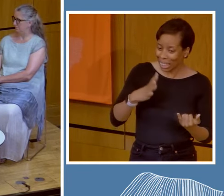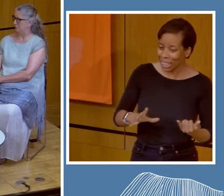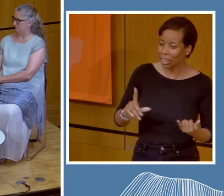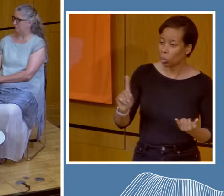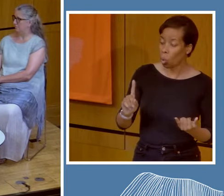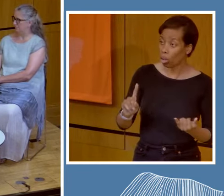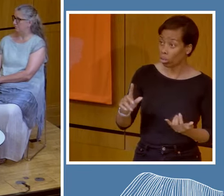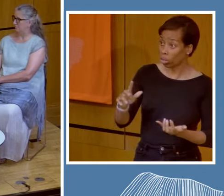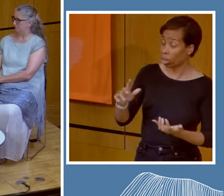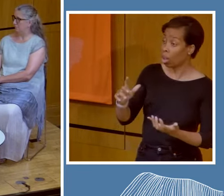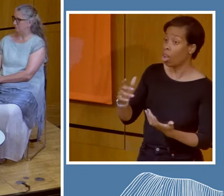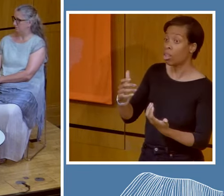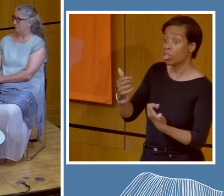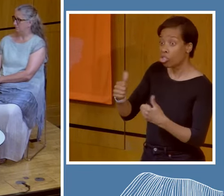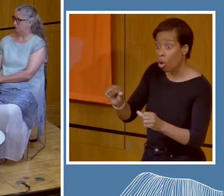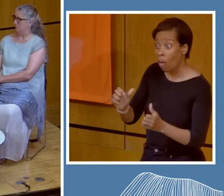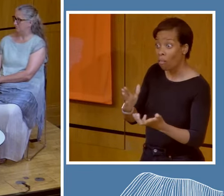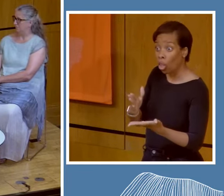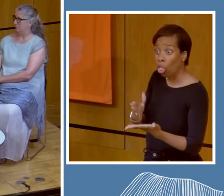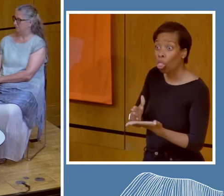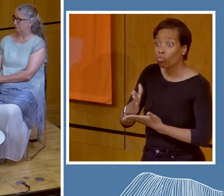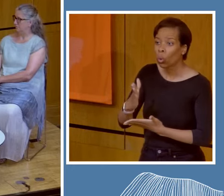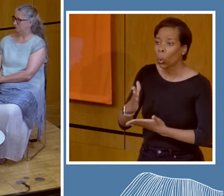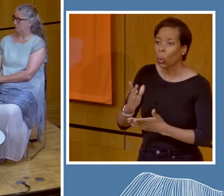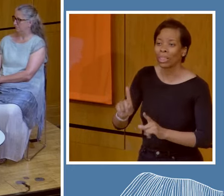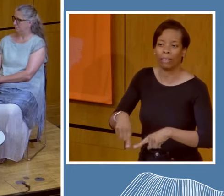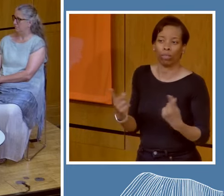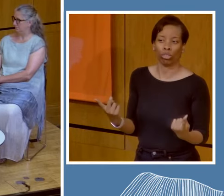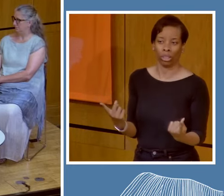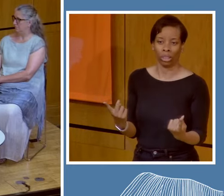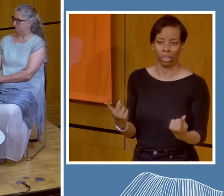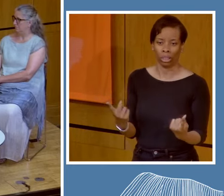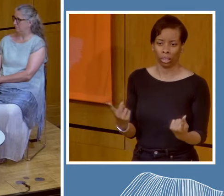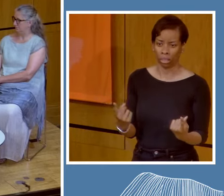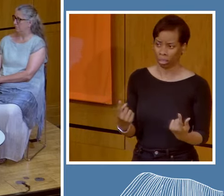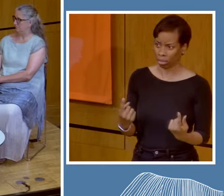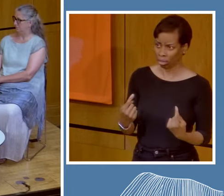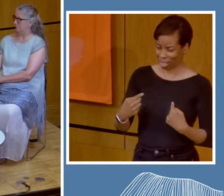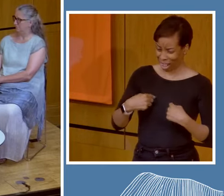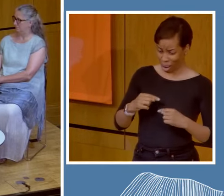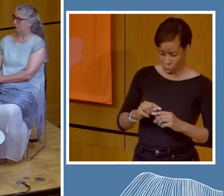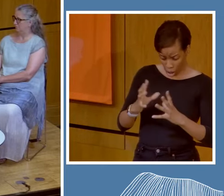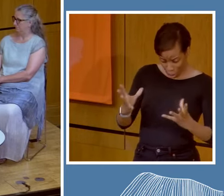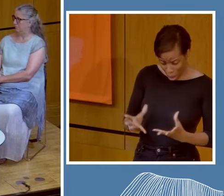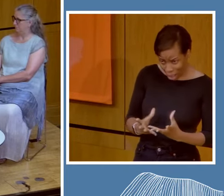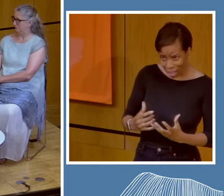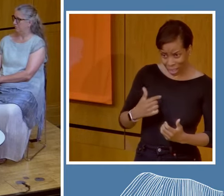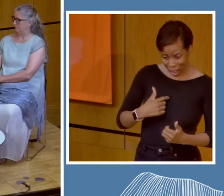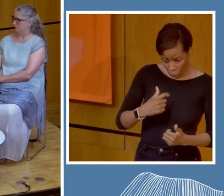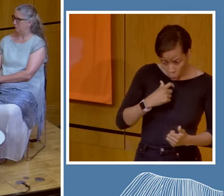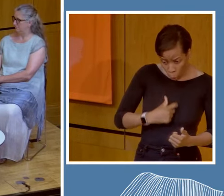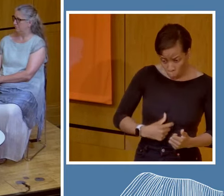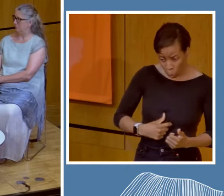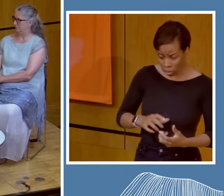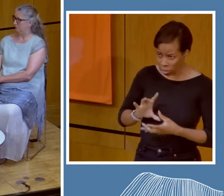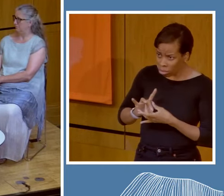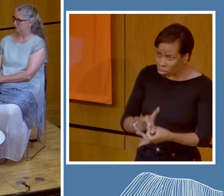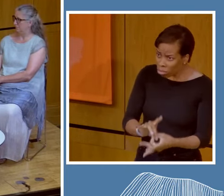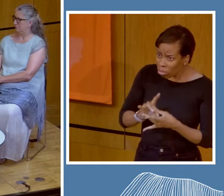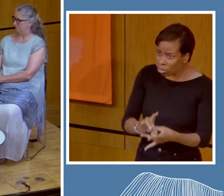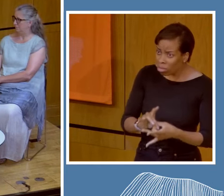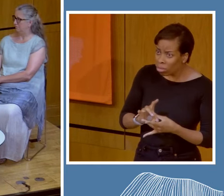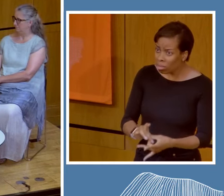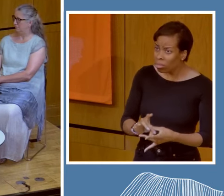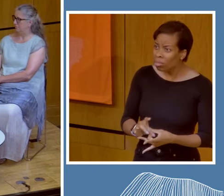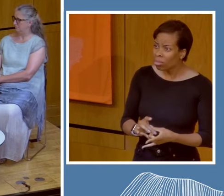Because it continues to perpetuate the disconnect between us and the planet as relatives, which is how we see our